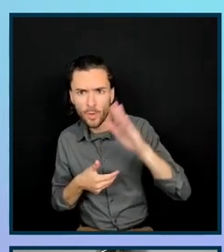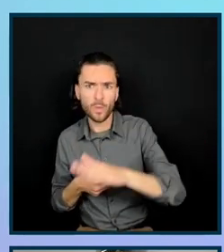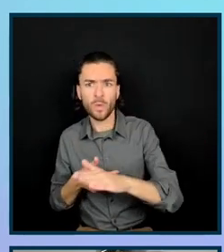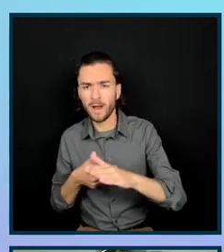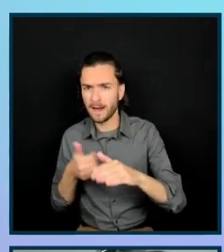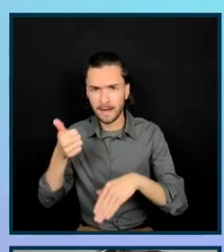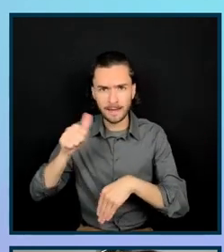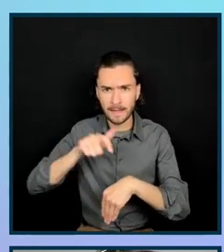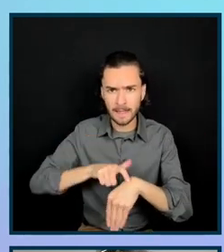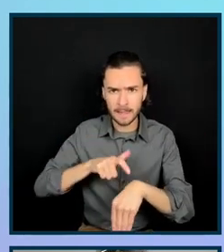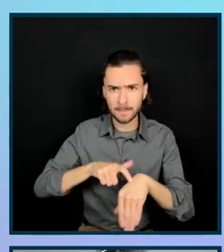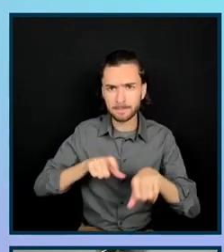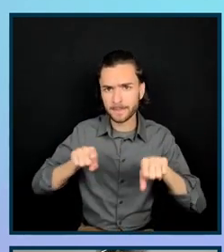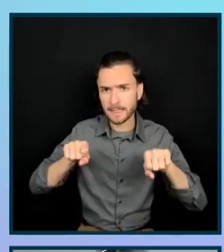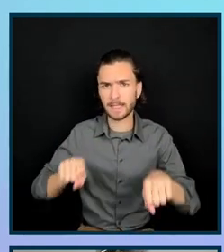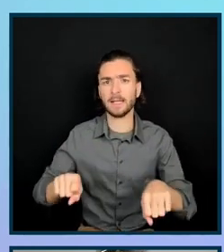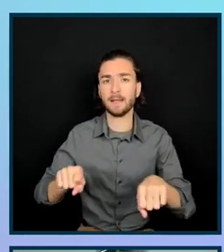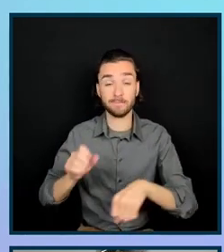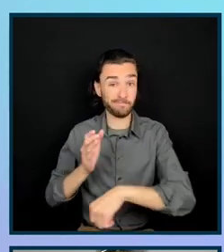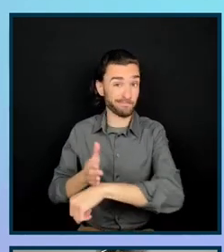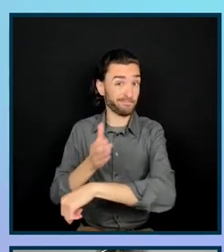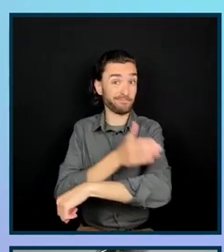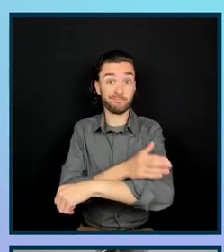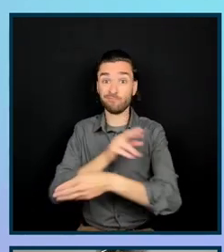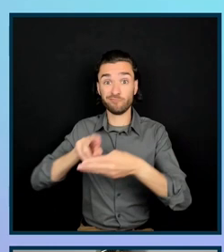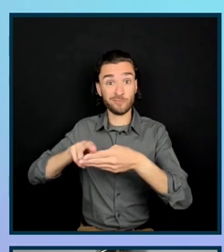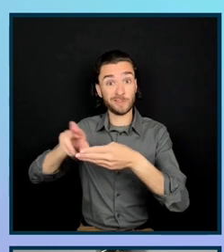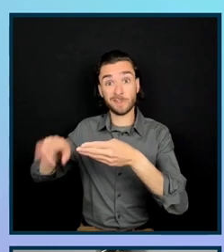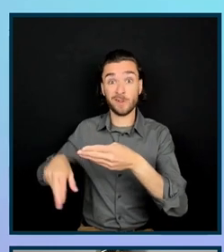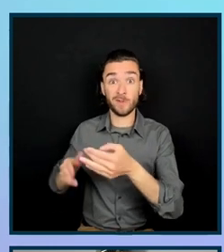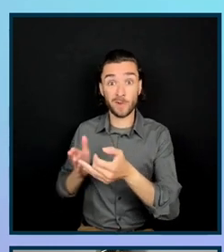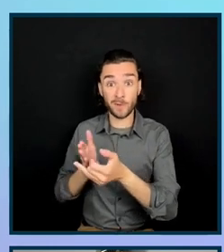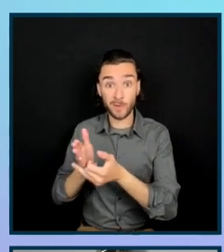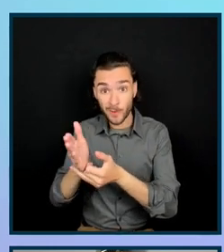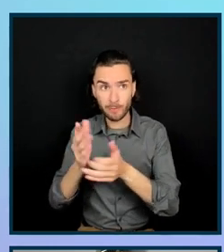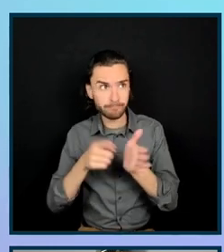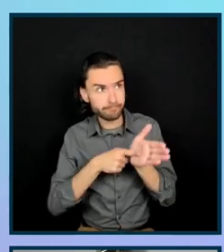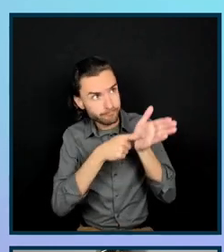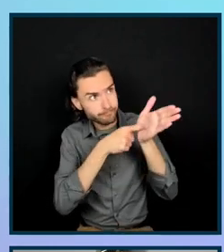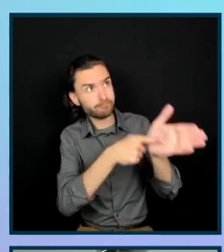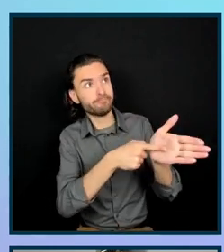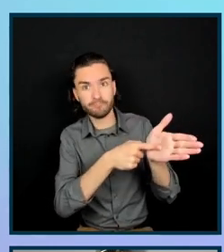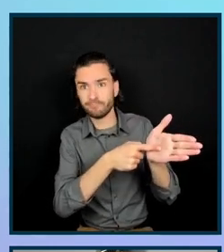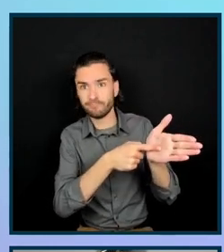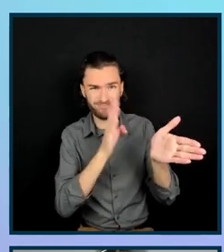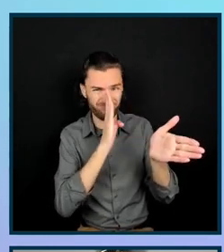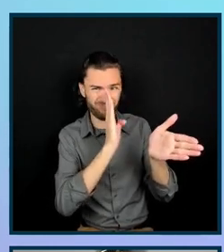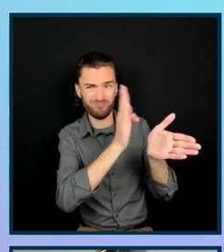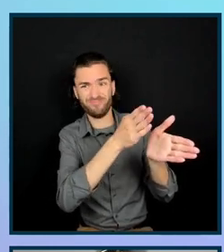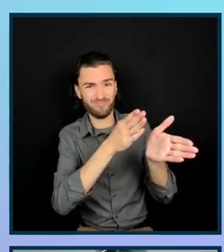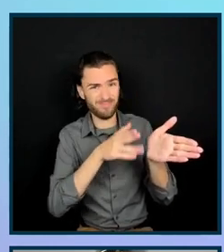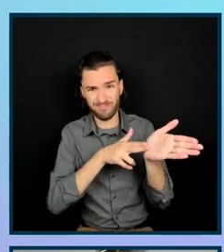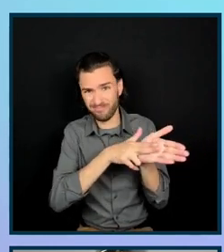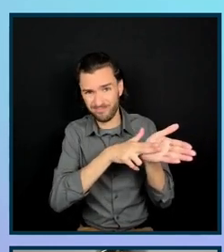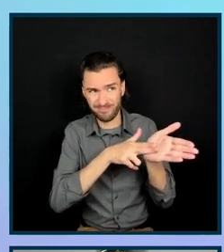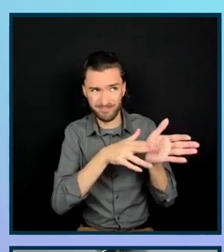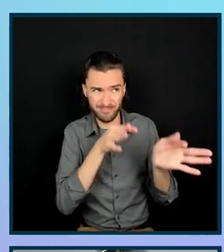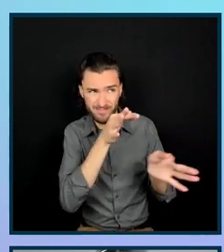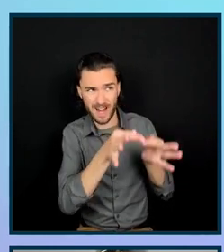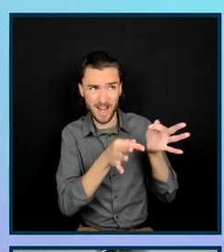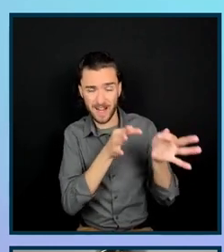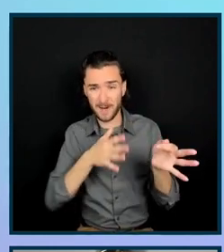we can. And better results just come when you're presenting the screener to the clients up front and actually walking them through your decisions,